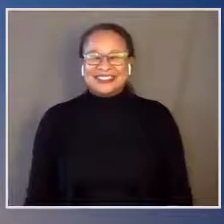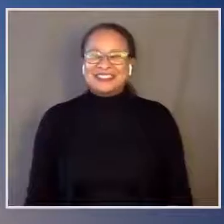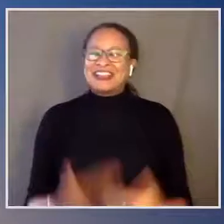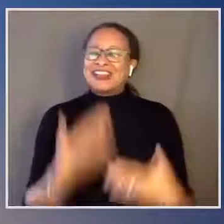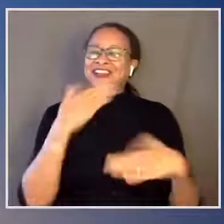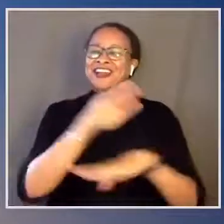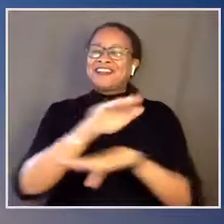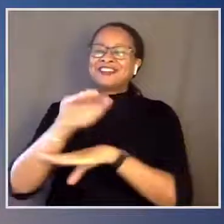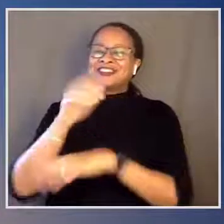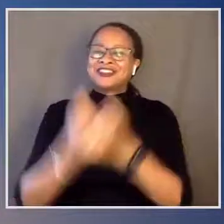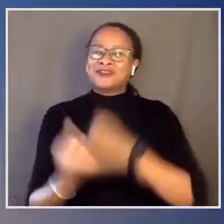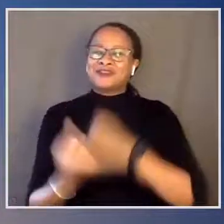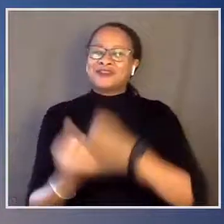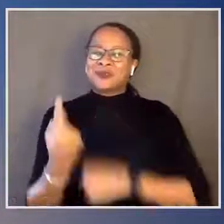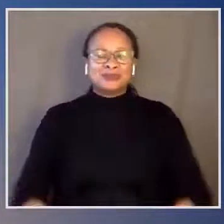Hello,